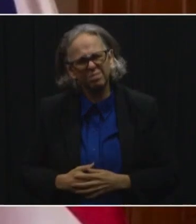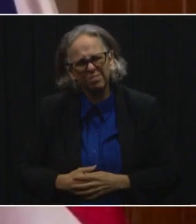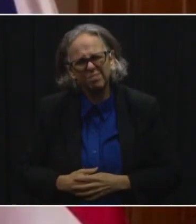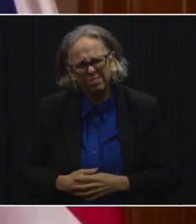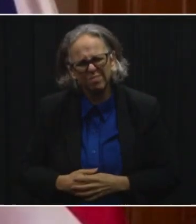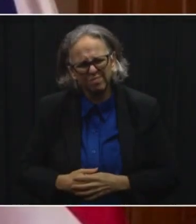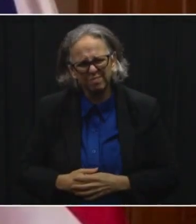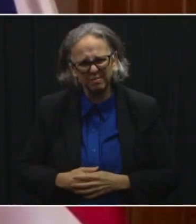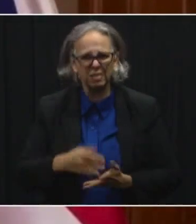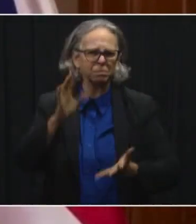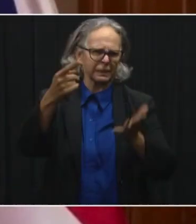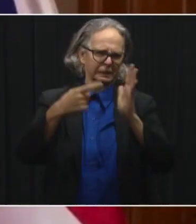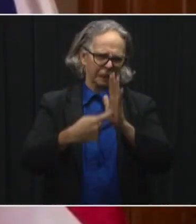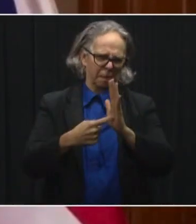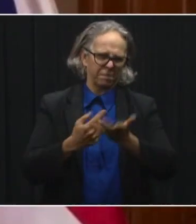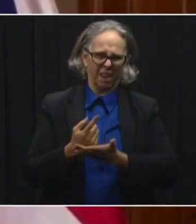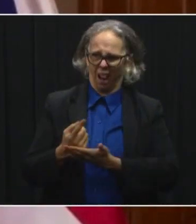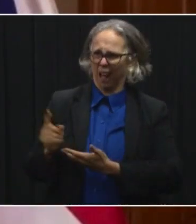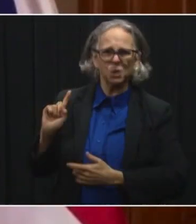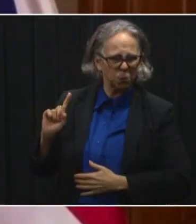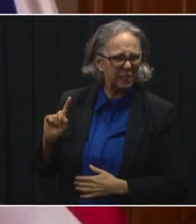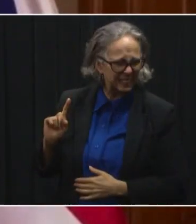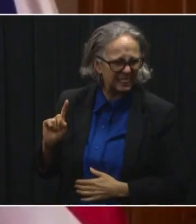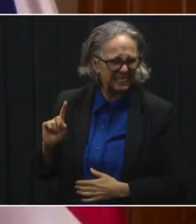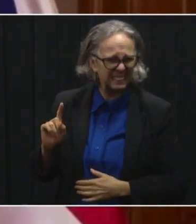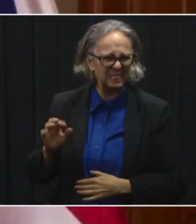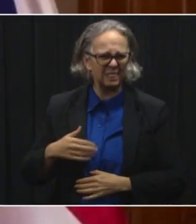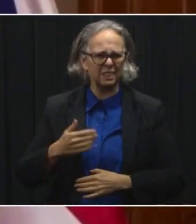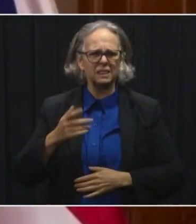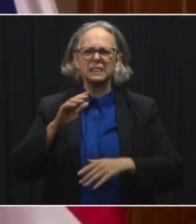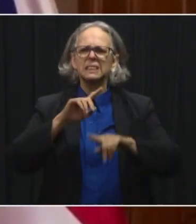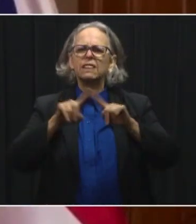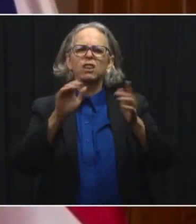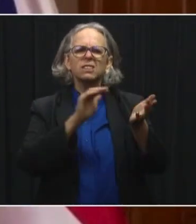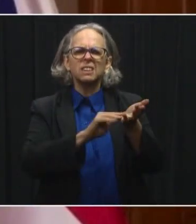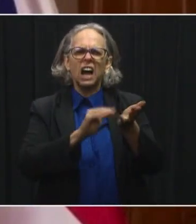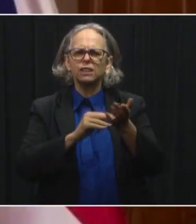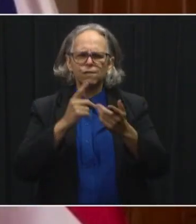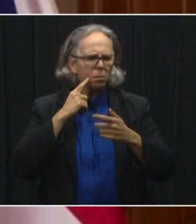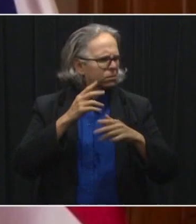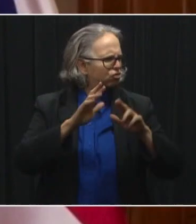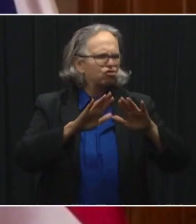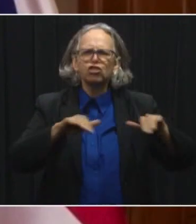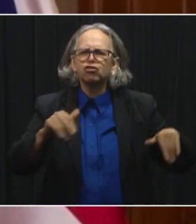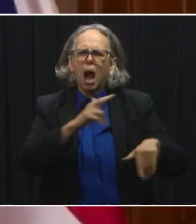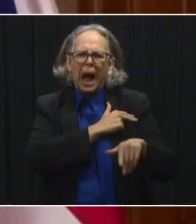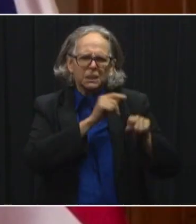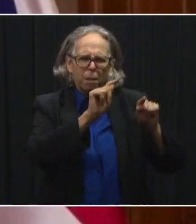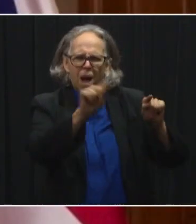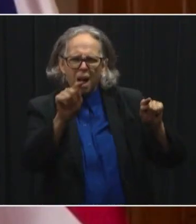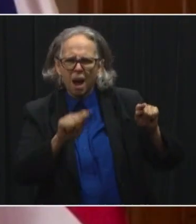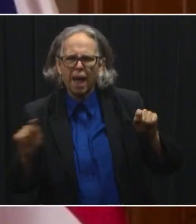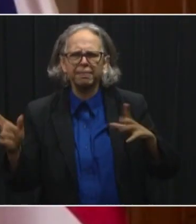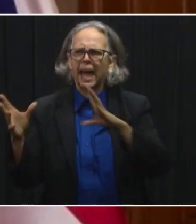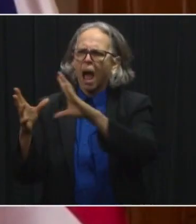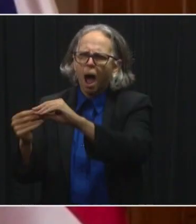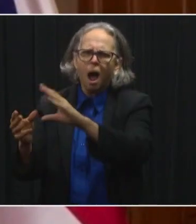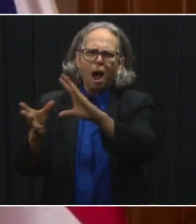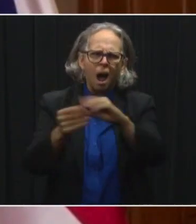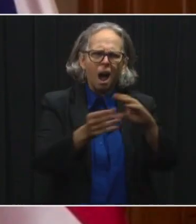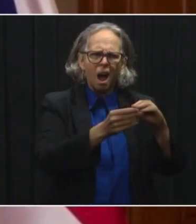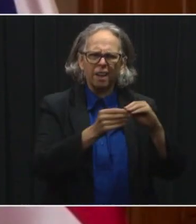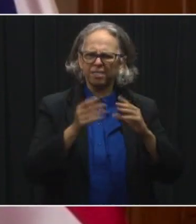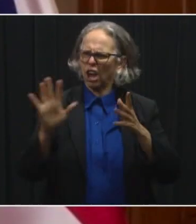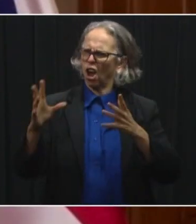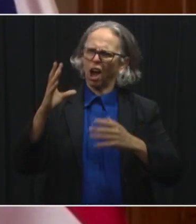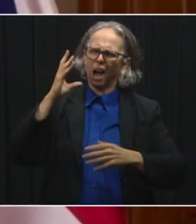directly from our Children's Hospitals about how these hospitals were filling up with young people with COVID, but also